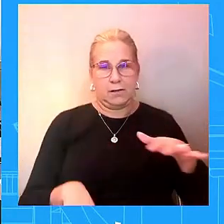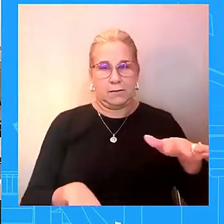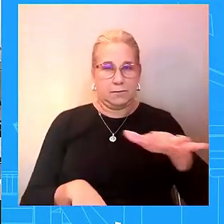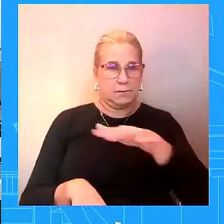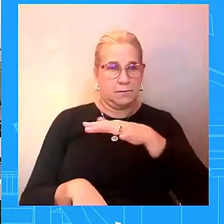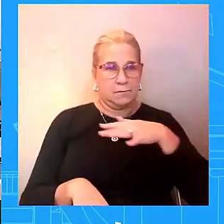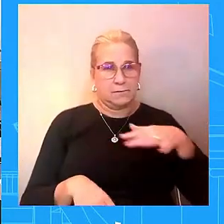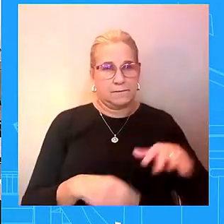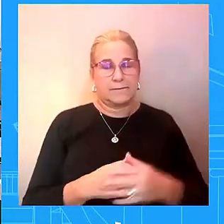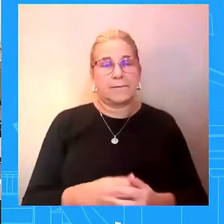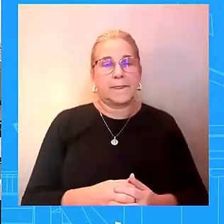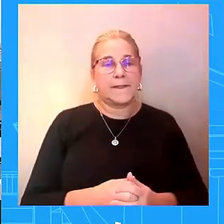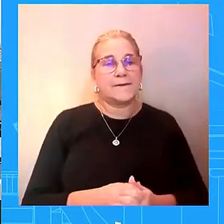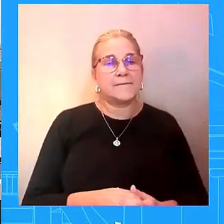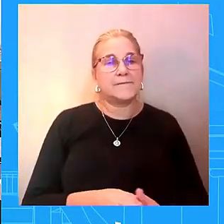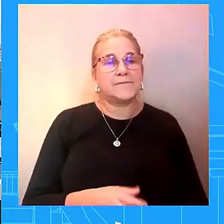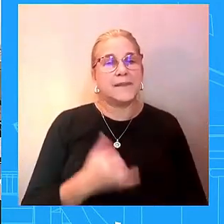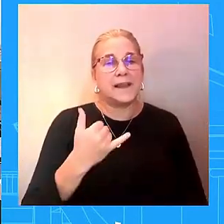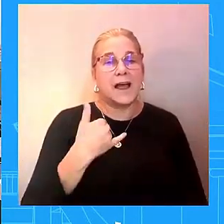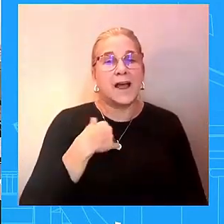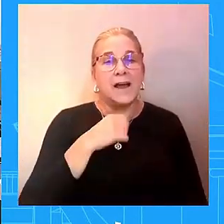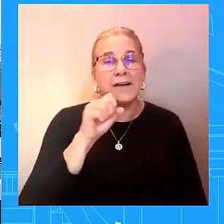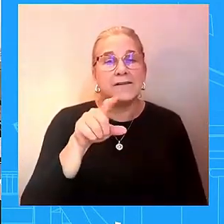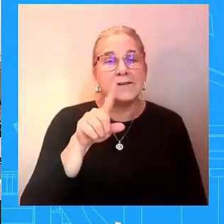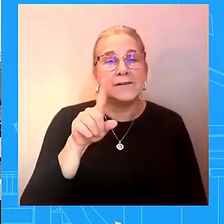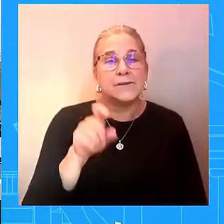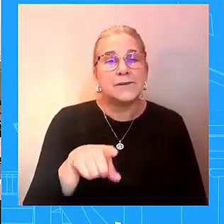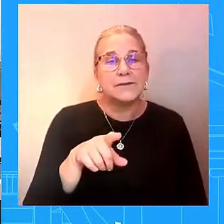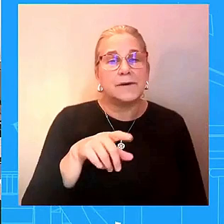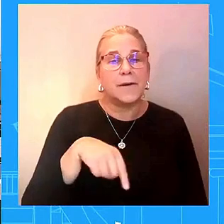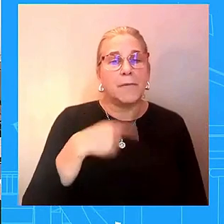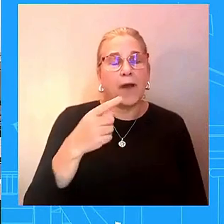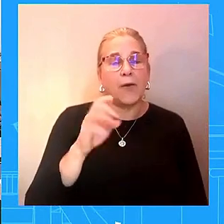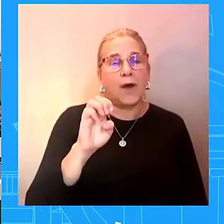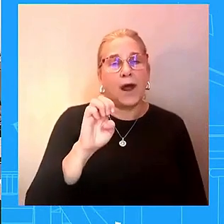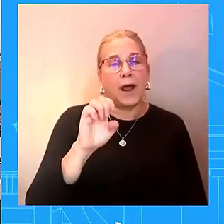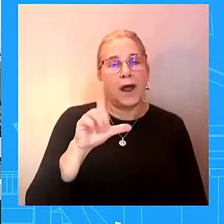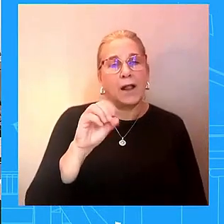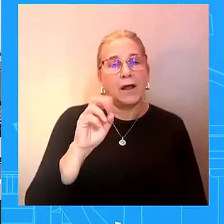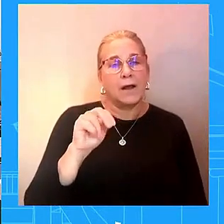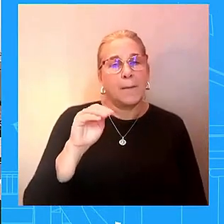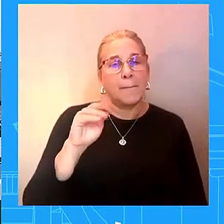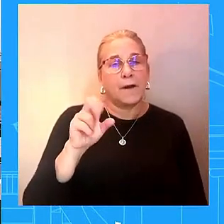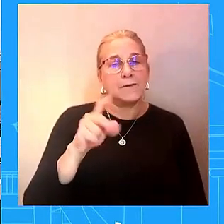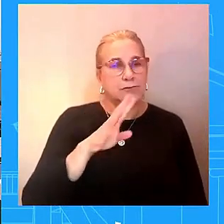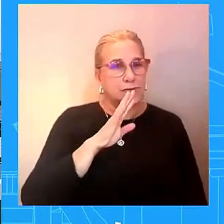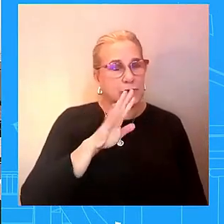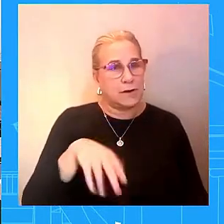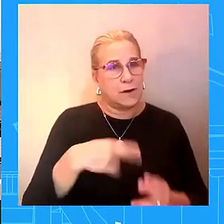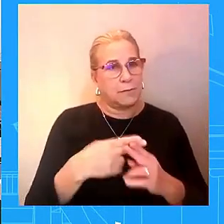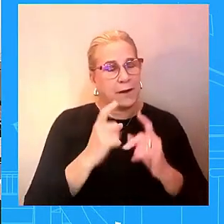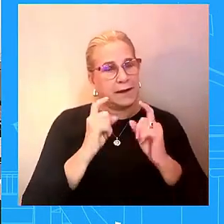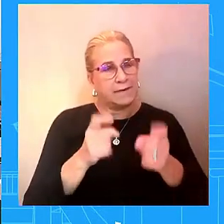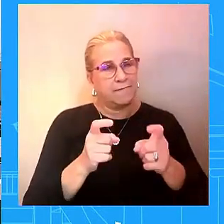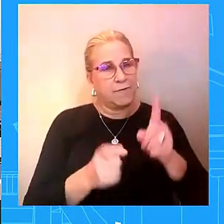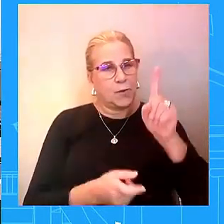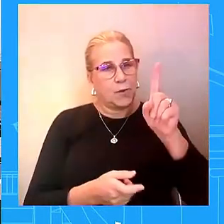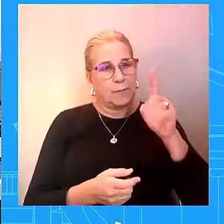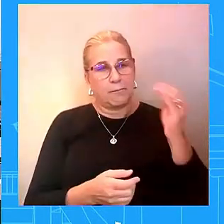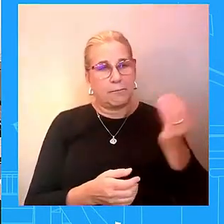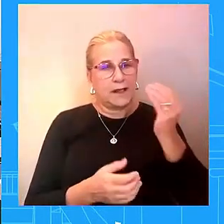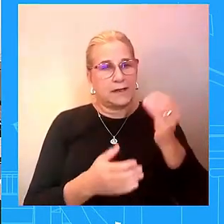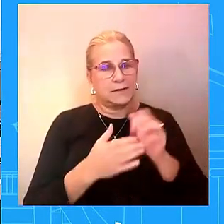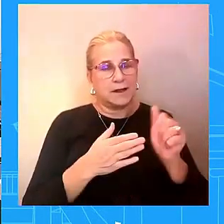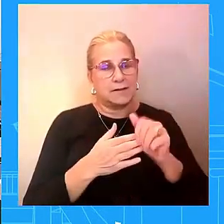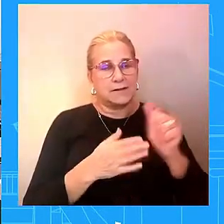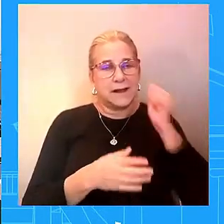million dollars every day up until the election to voters in battleground states some experts are saying this is clearly illegal vote buying does